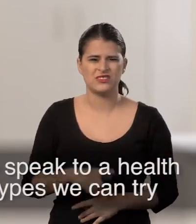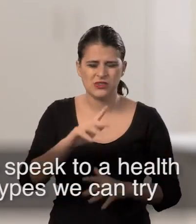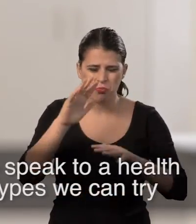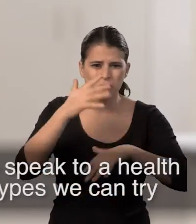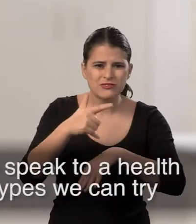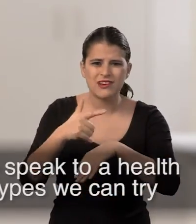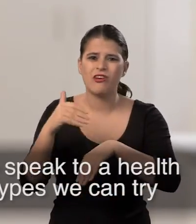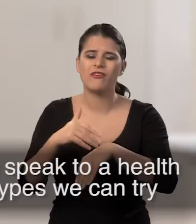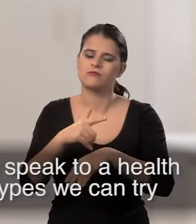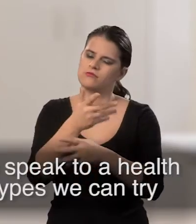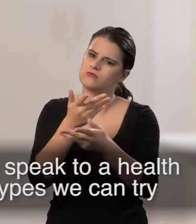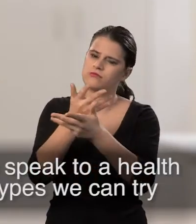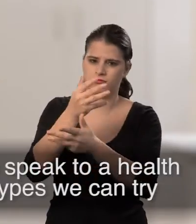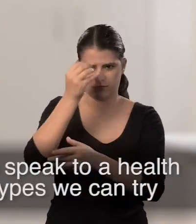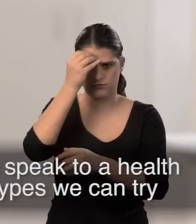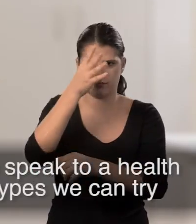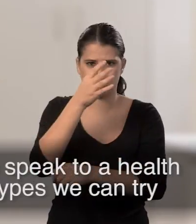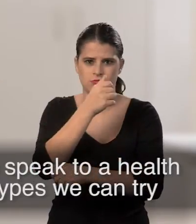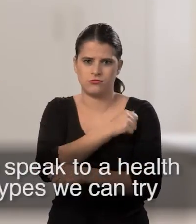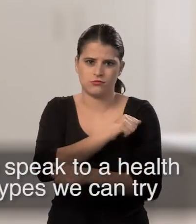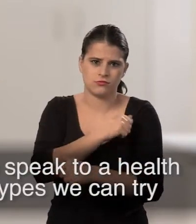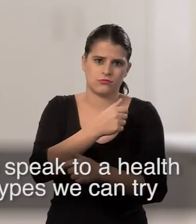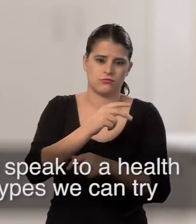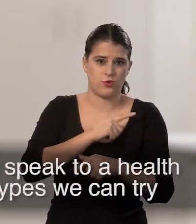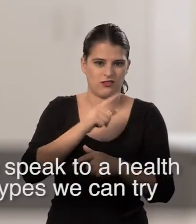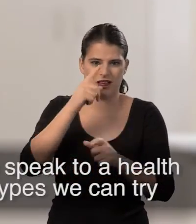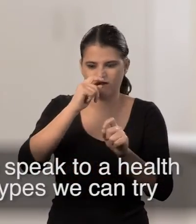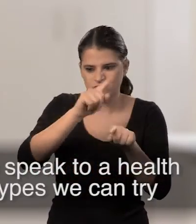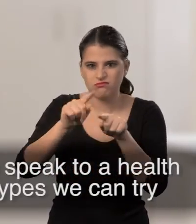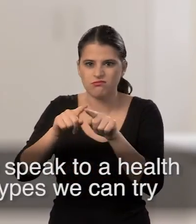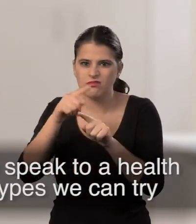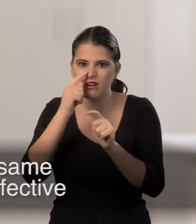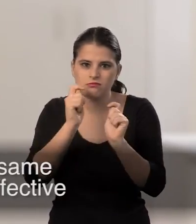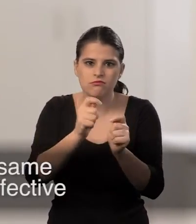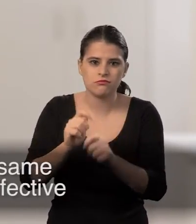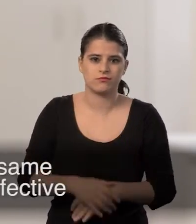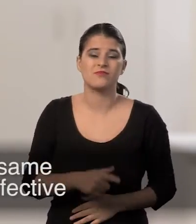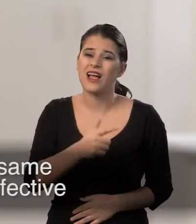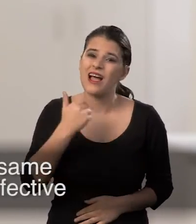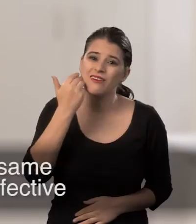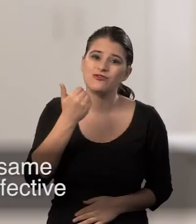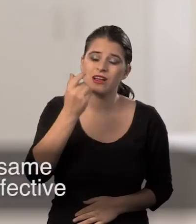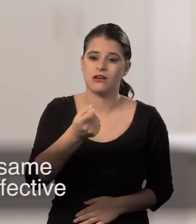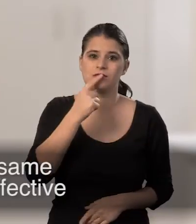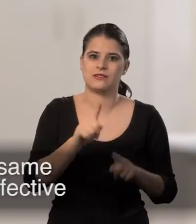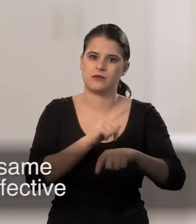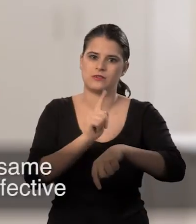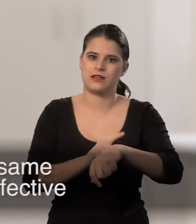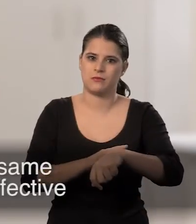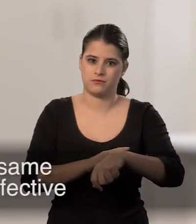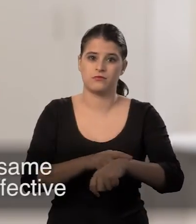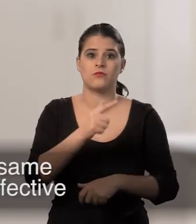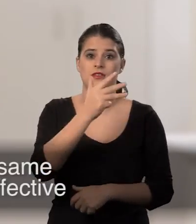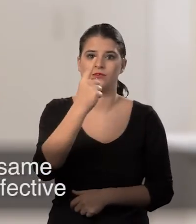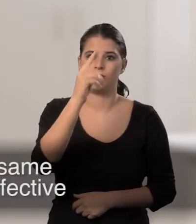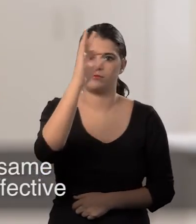worried with the side effects, do speak to a health professional as there may be different types we can try. You must take the pill at the same time every day